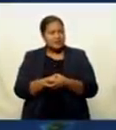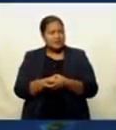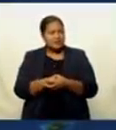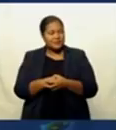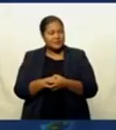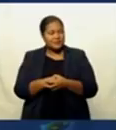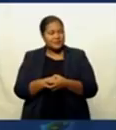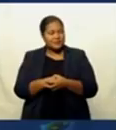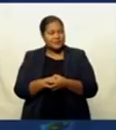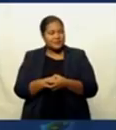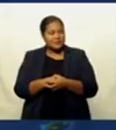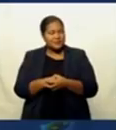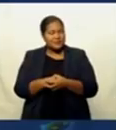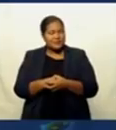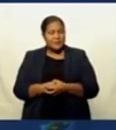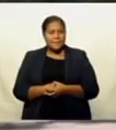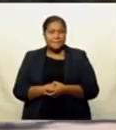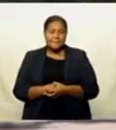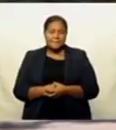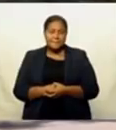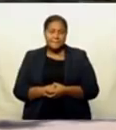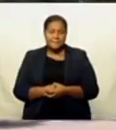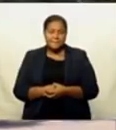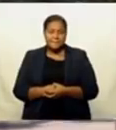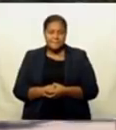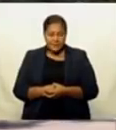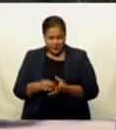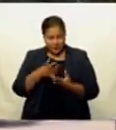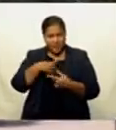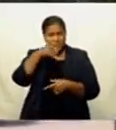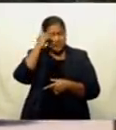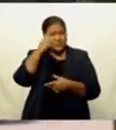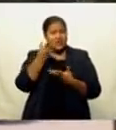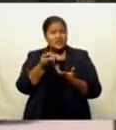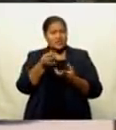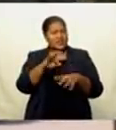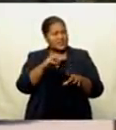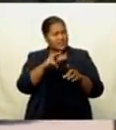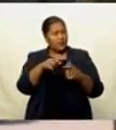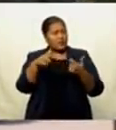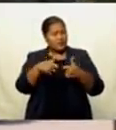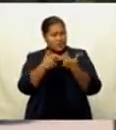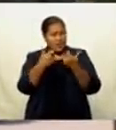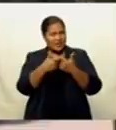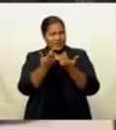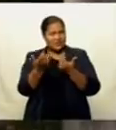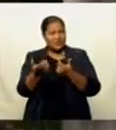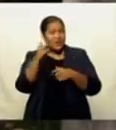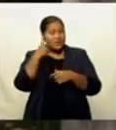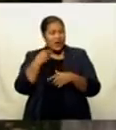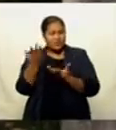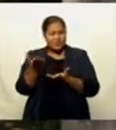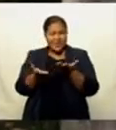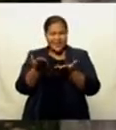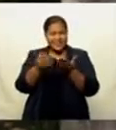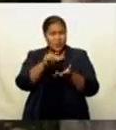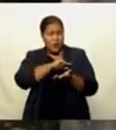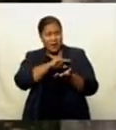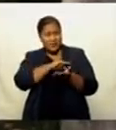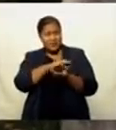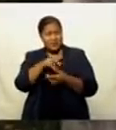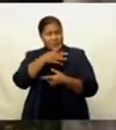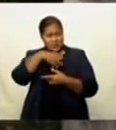and more like communicating with the AHP itself. Education institutions are challenged with trying to balance the quality of education